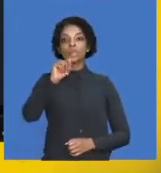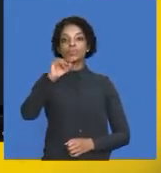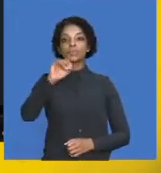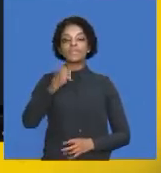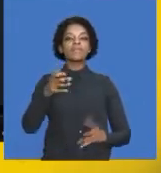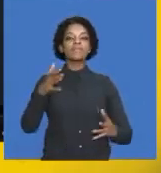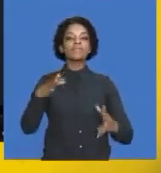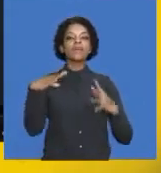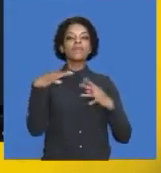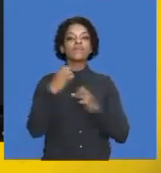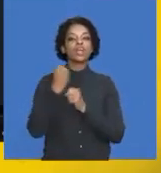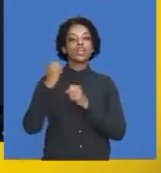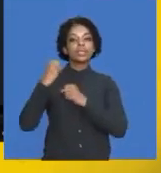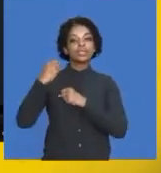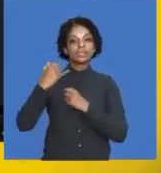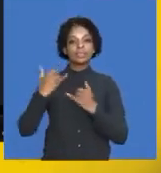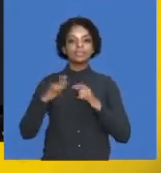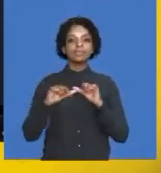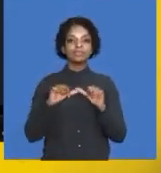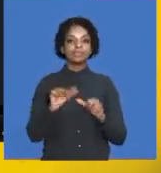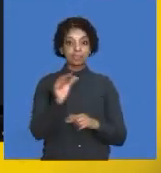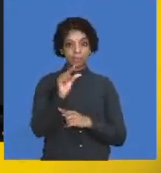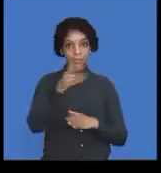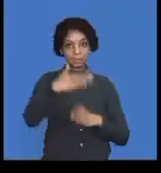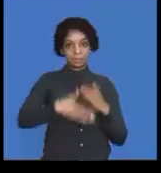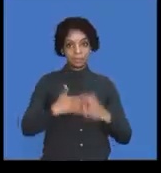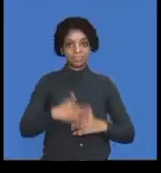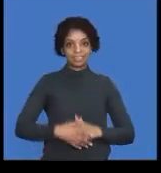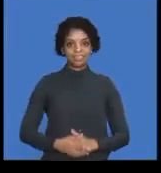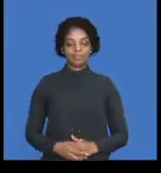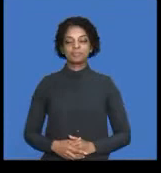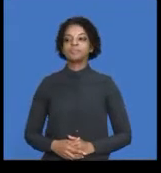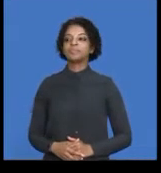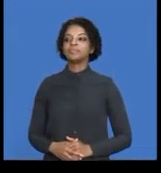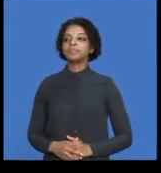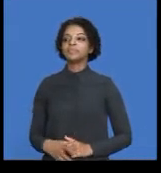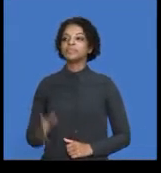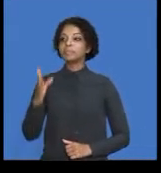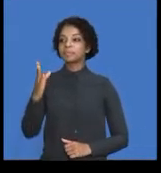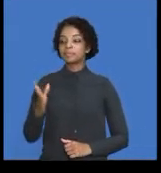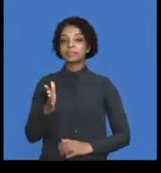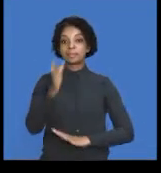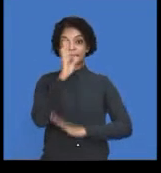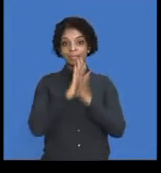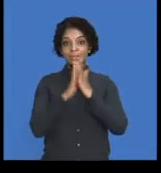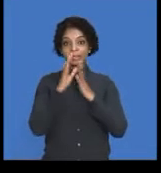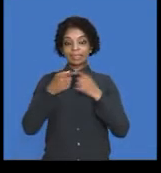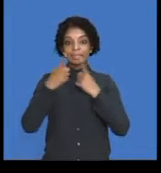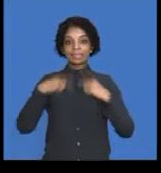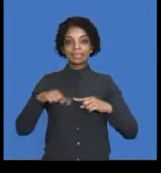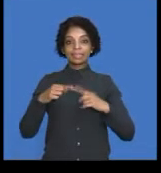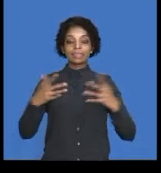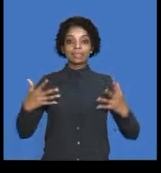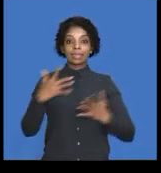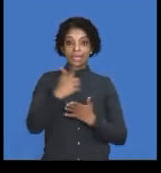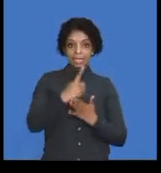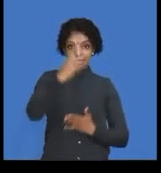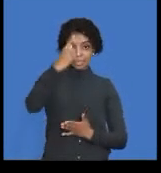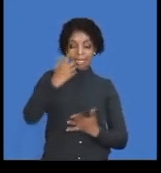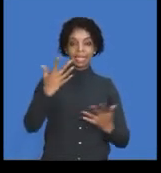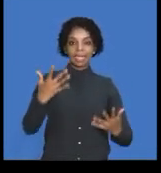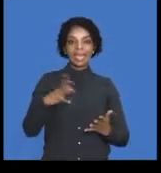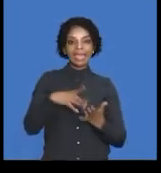We're almost done with it. So, here we go. What are we told? We are told that the rent for the selling and distribution department